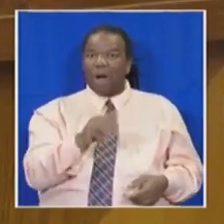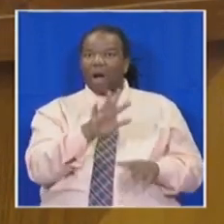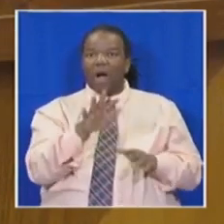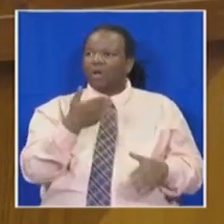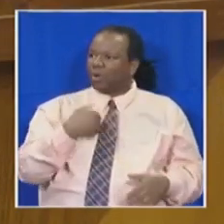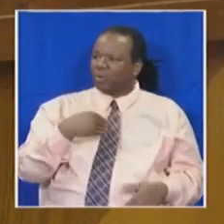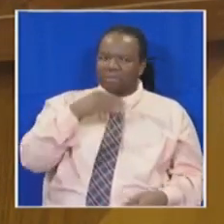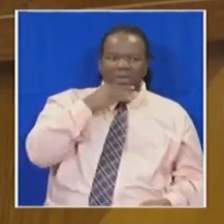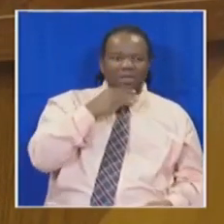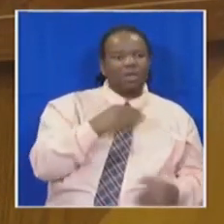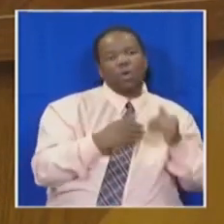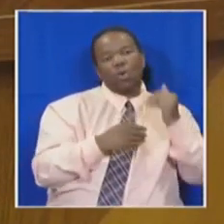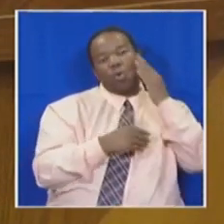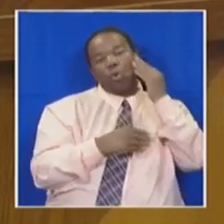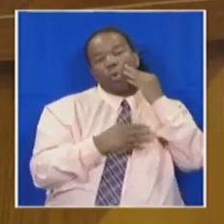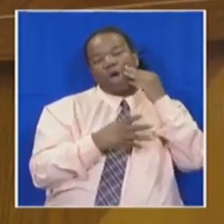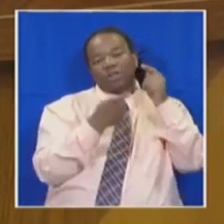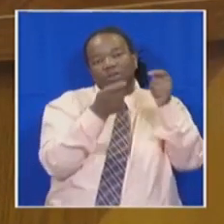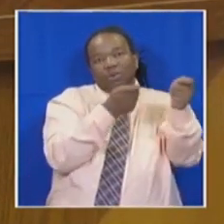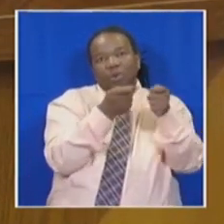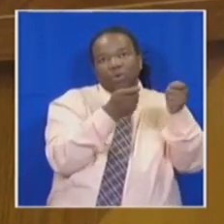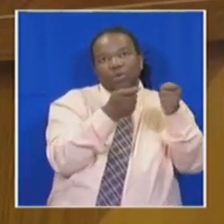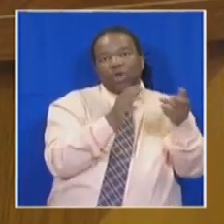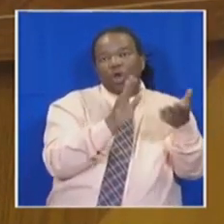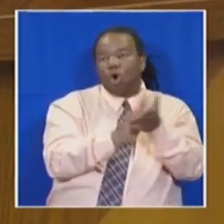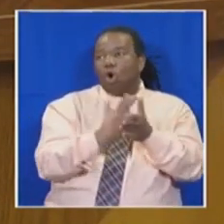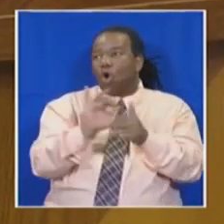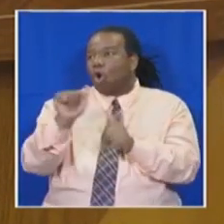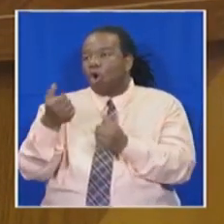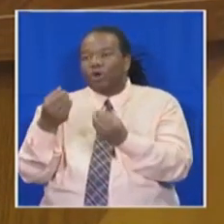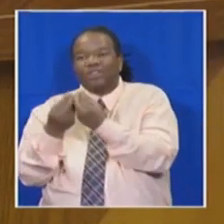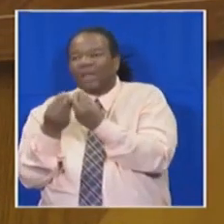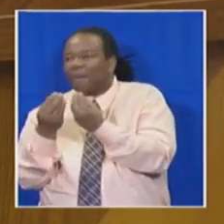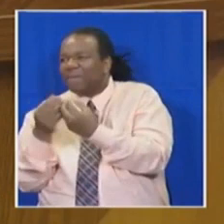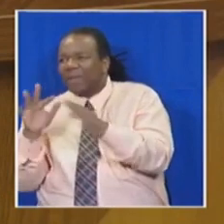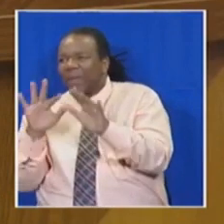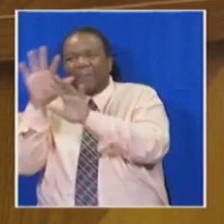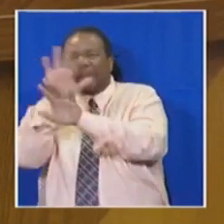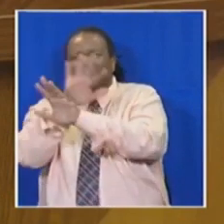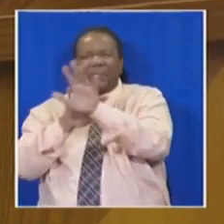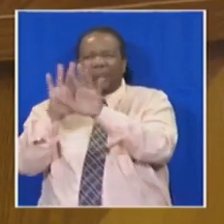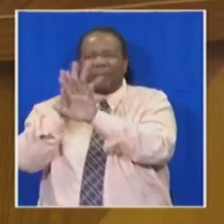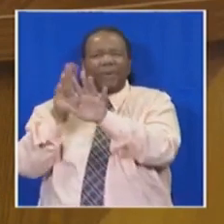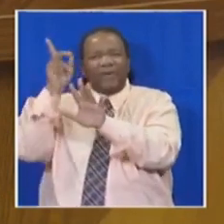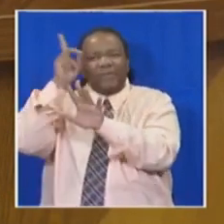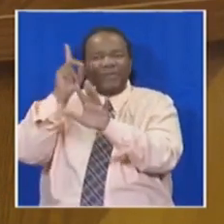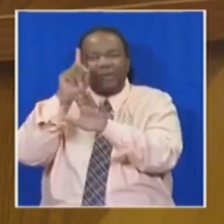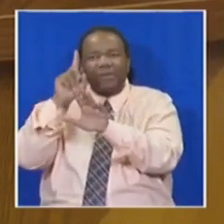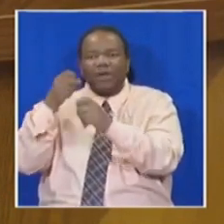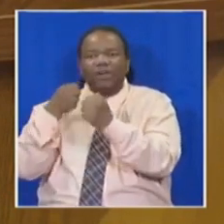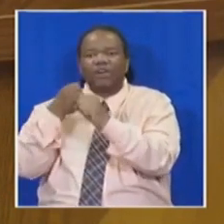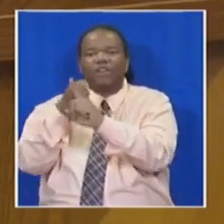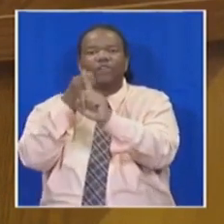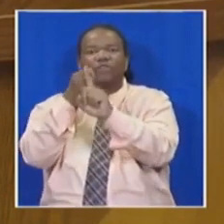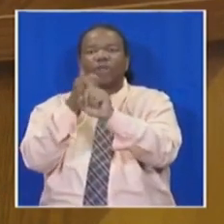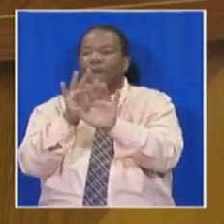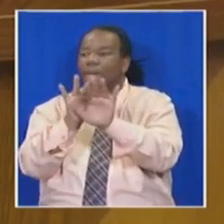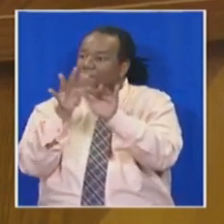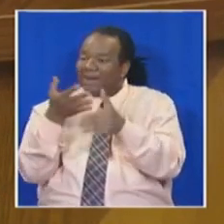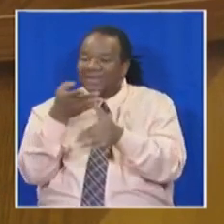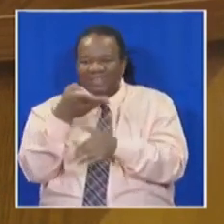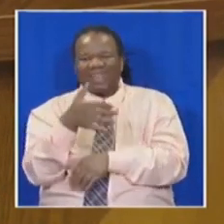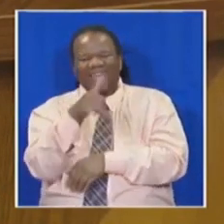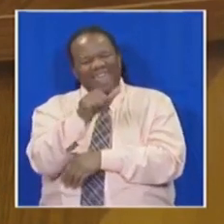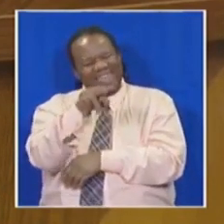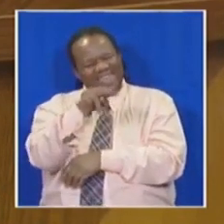monopoly capital or a third force or some fictional counter-revolutionary that has perpetuated this. It is the ANC's clumsy approach